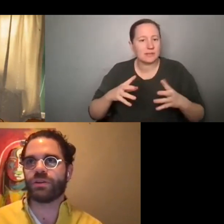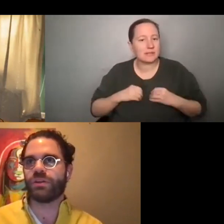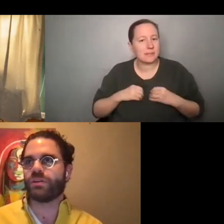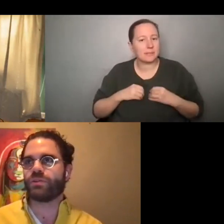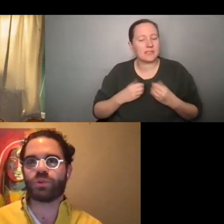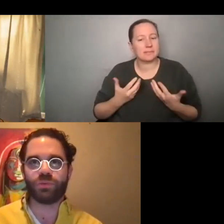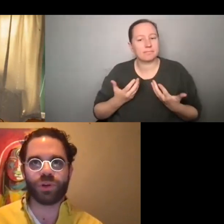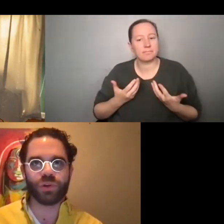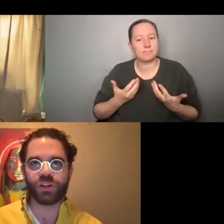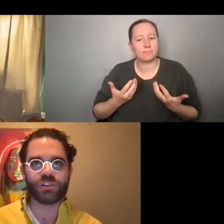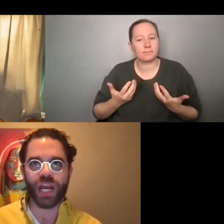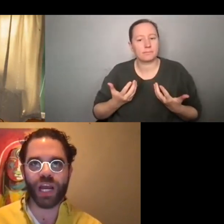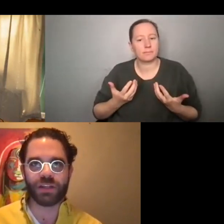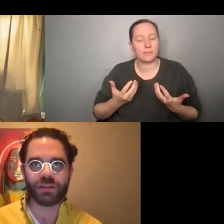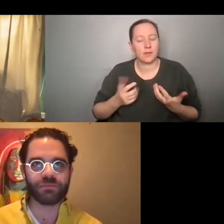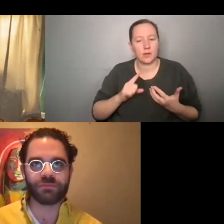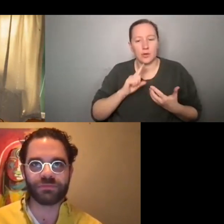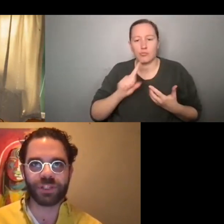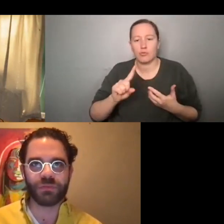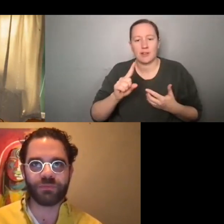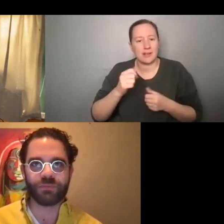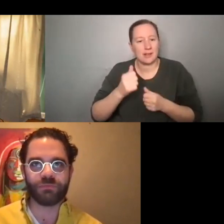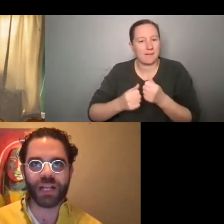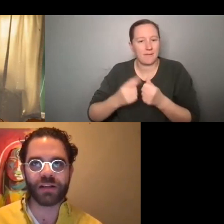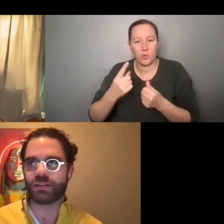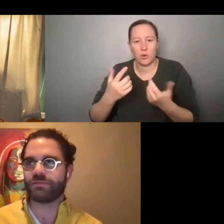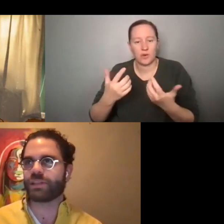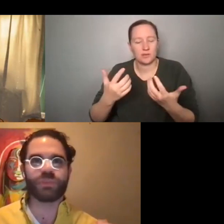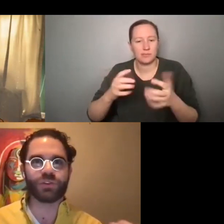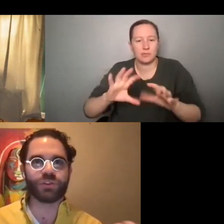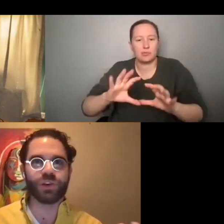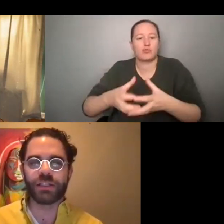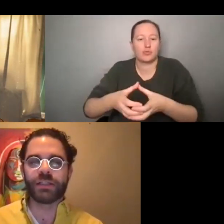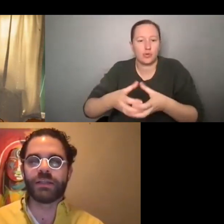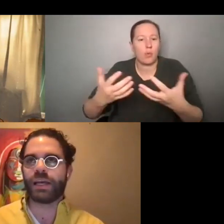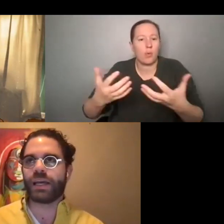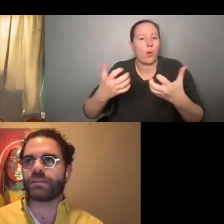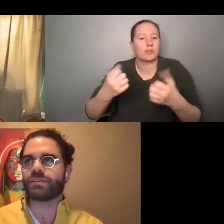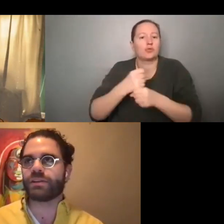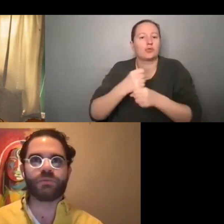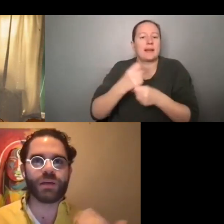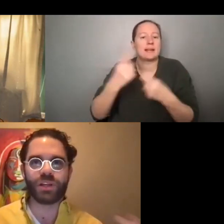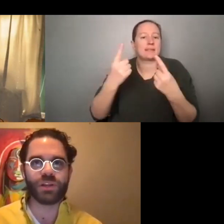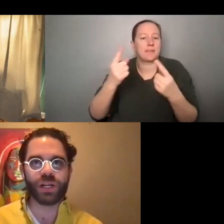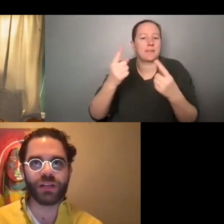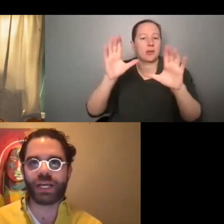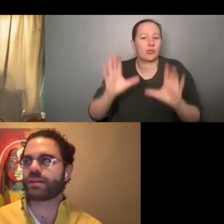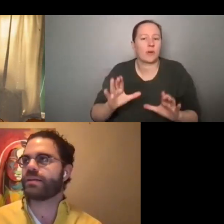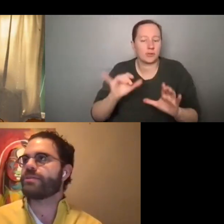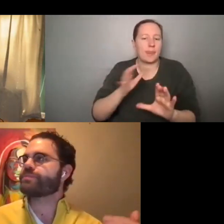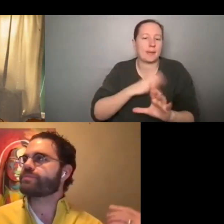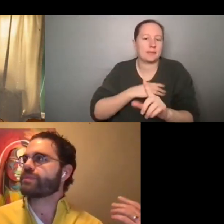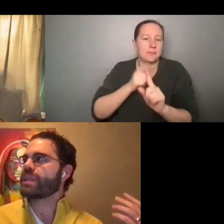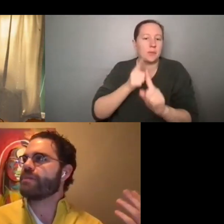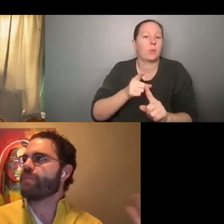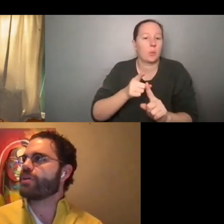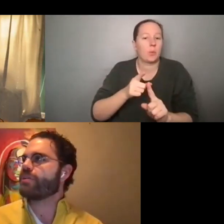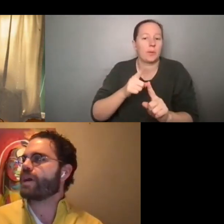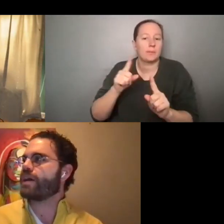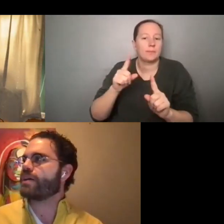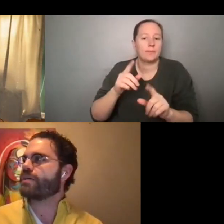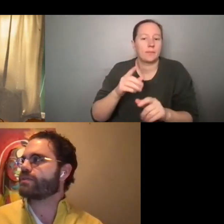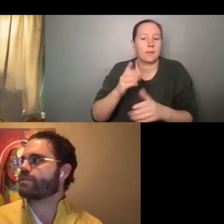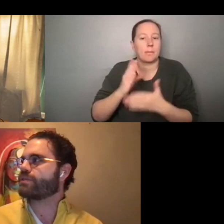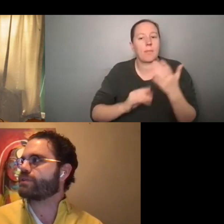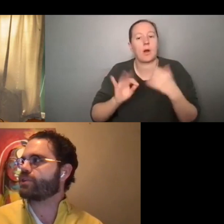you know, group who are just striving to, you know, make something great. And so that's what I've been doing. And that's, and